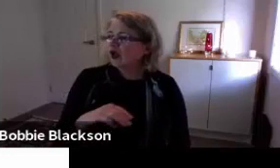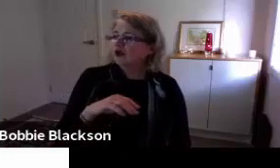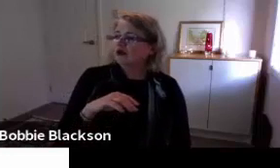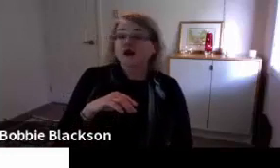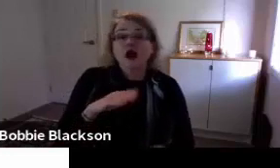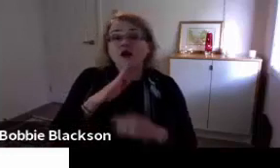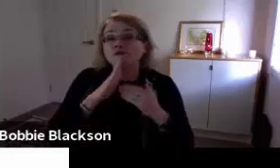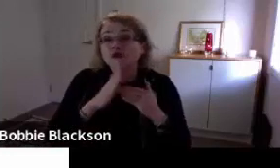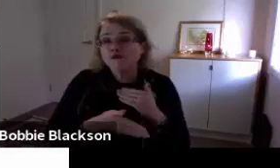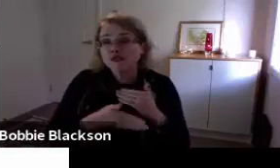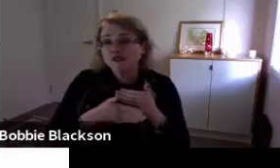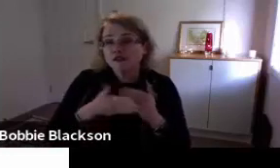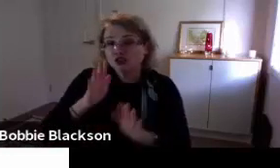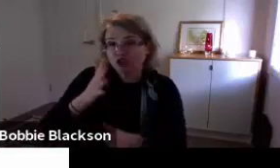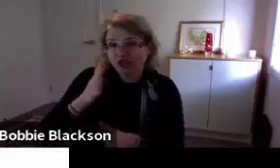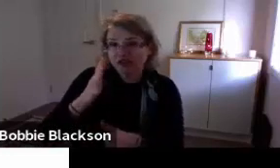So that's a bit of a challenge.